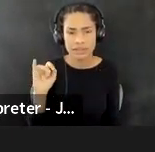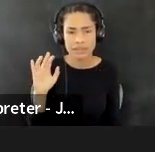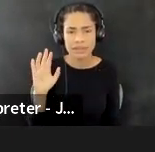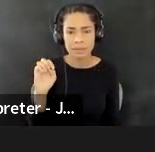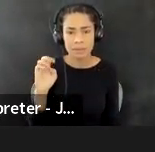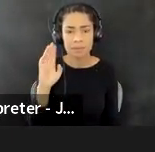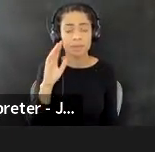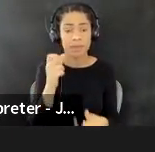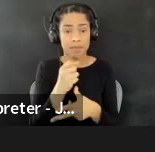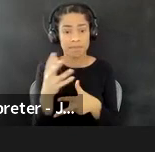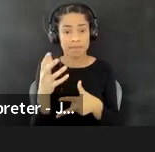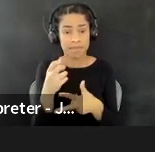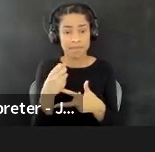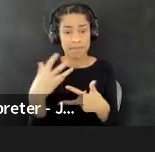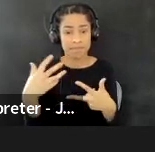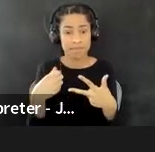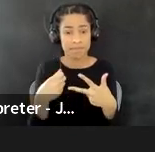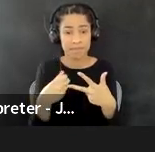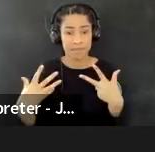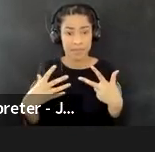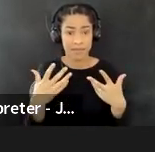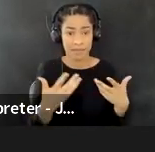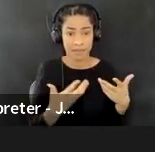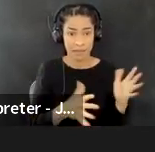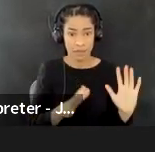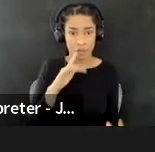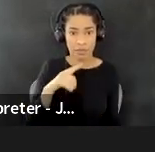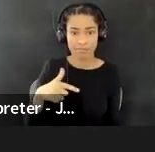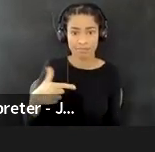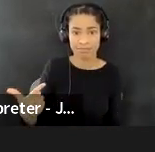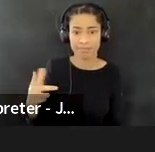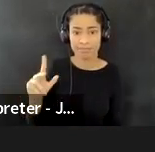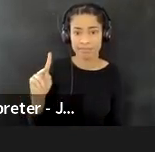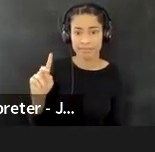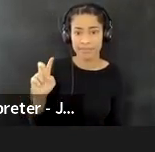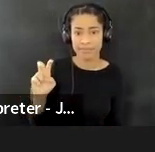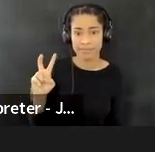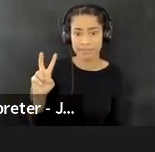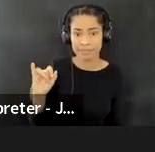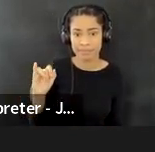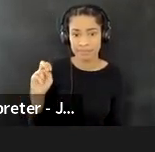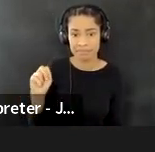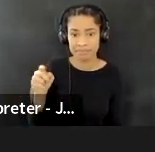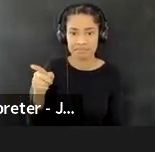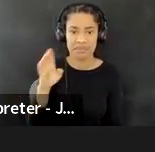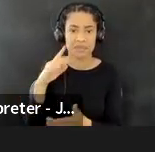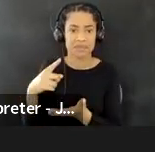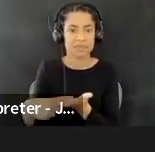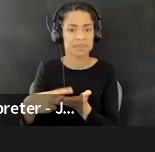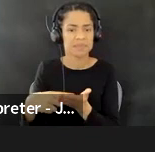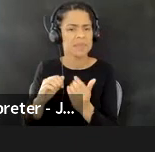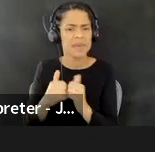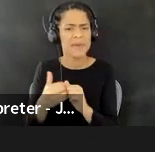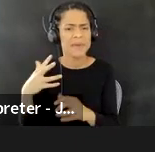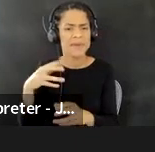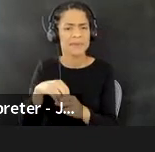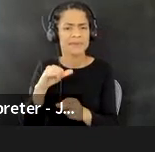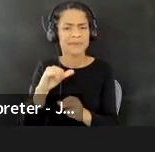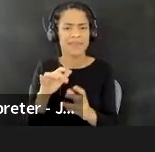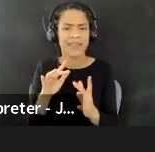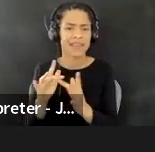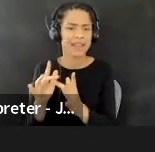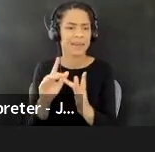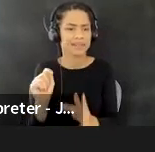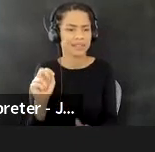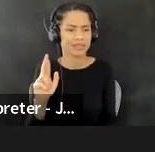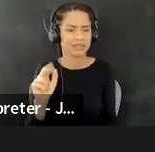and then Kevin will pass it to you to talk, um, about your experience being part of the network track, because, um, we were very lucky to have Kevin, uh,